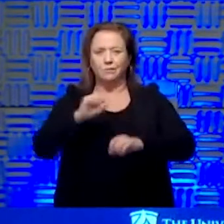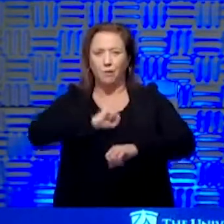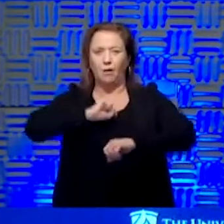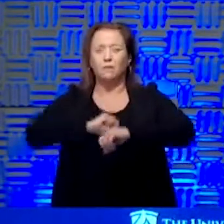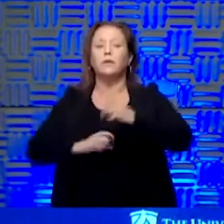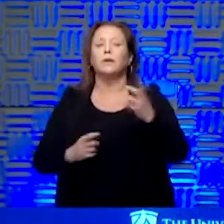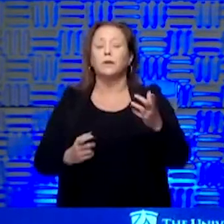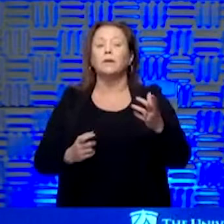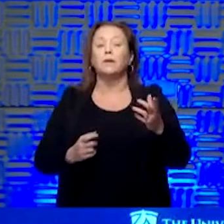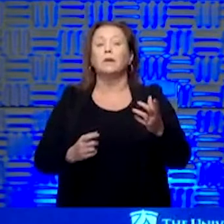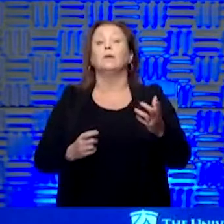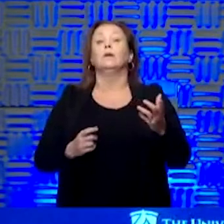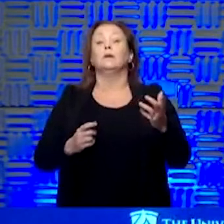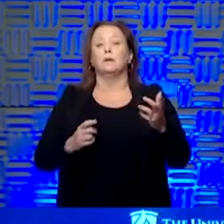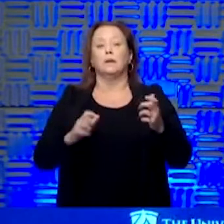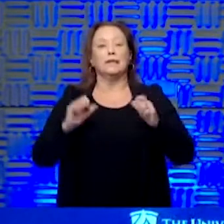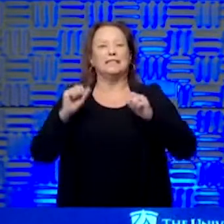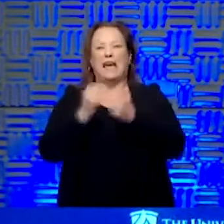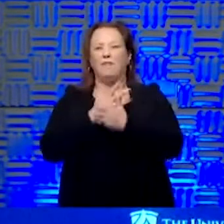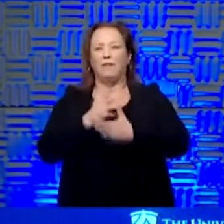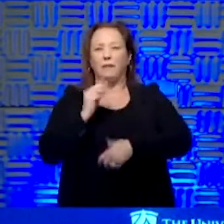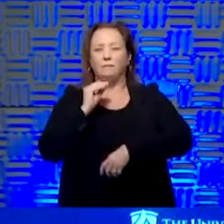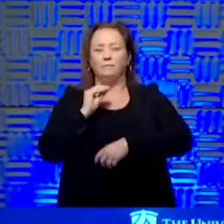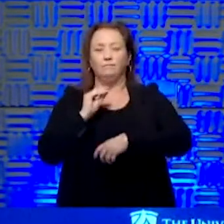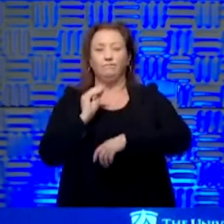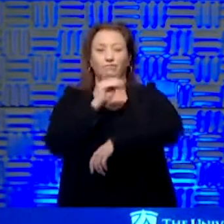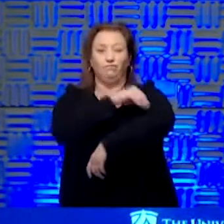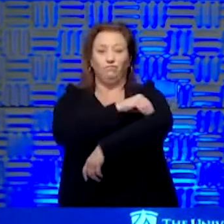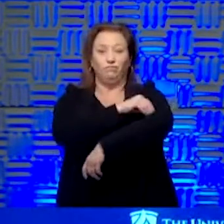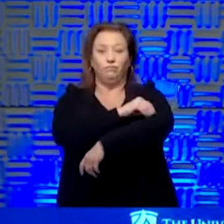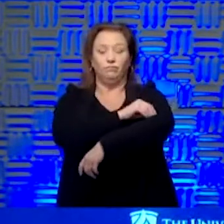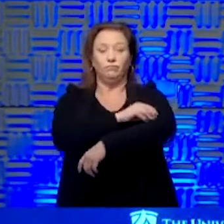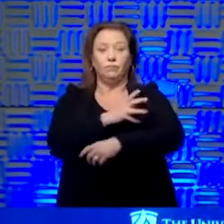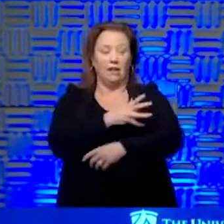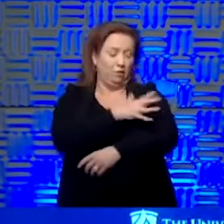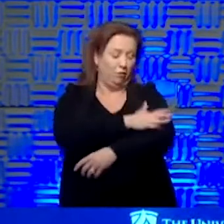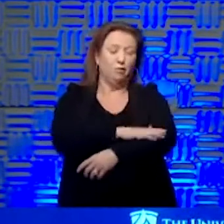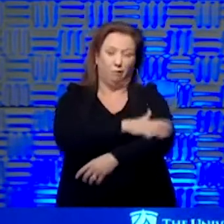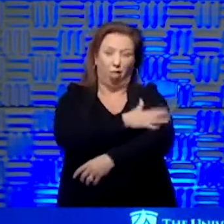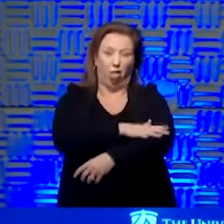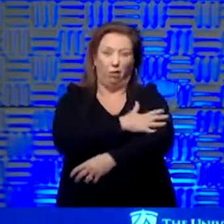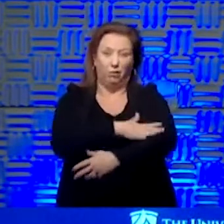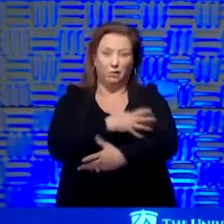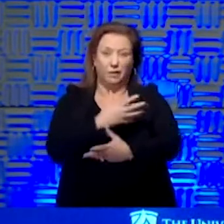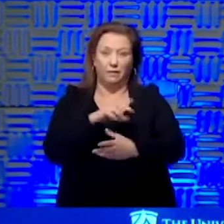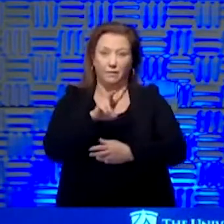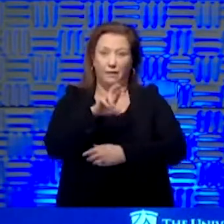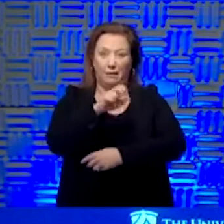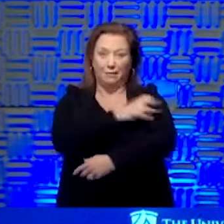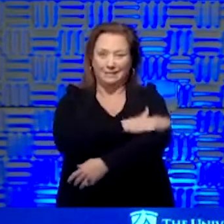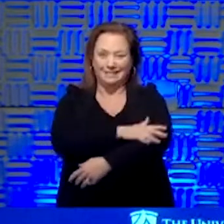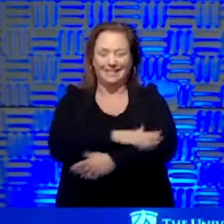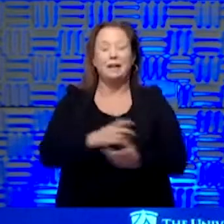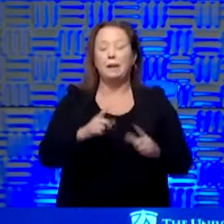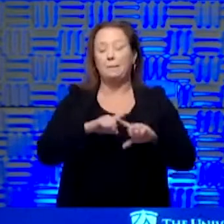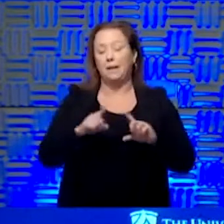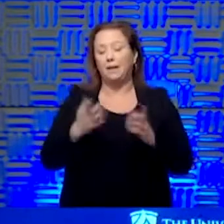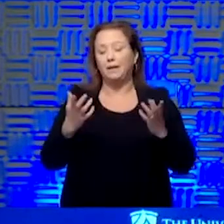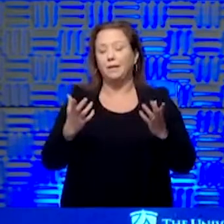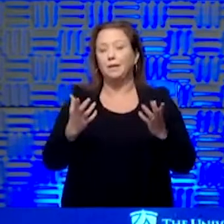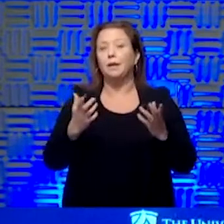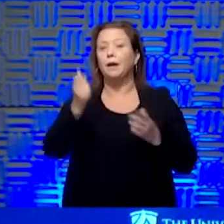what happens then is all the stuff goes into your elbow. Then after your clothes are a little saturated with, you know, whatchamacallitvirus. But before that,